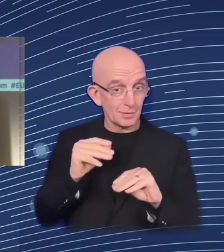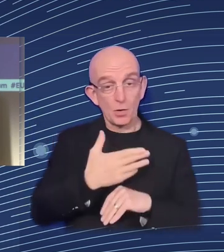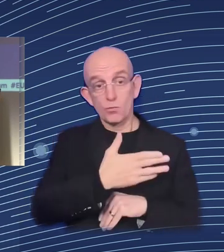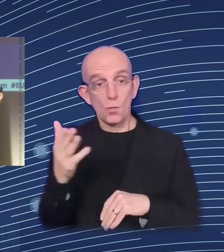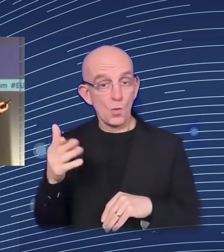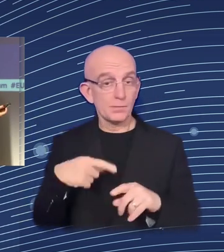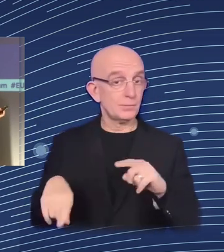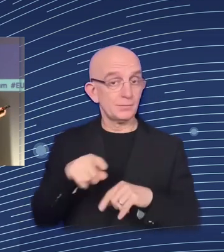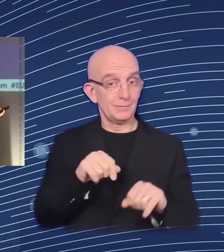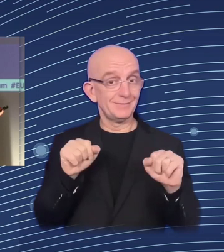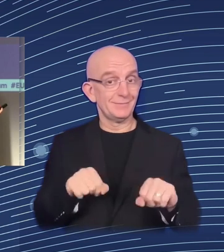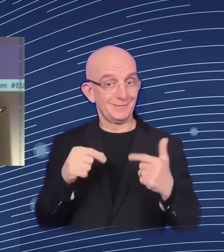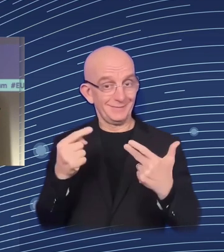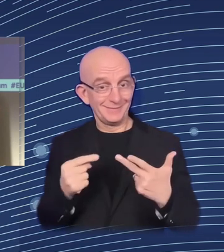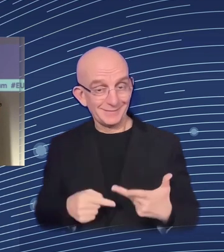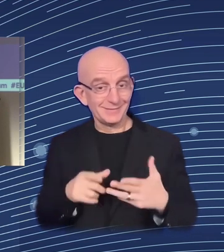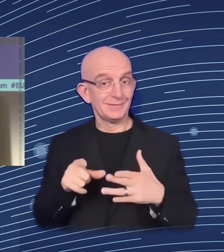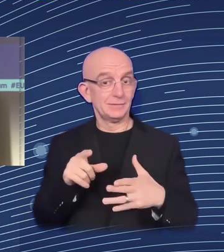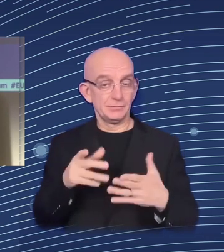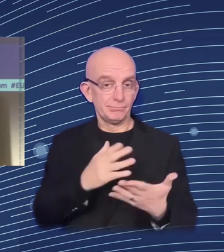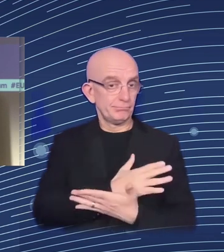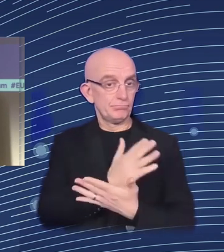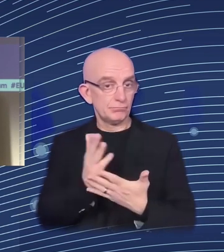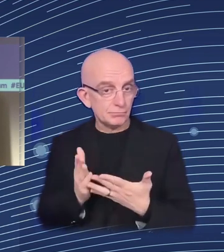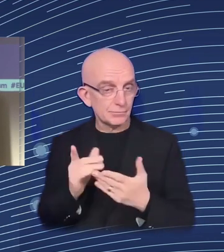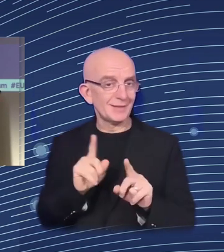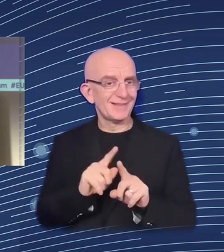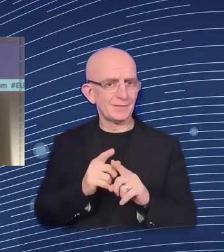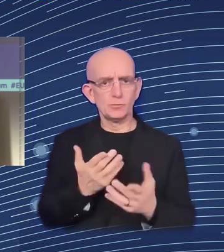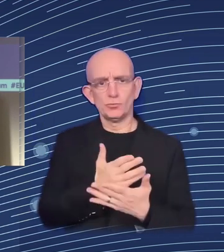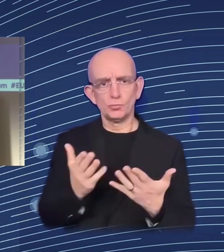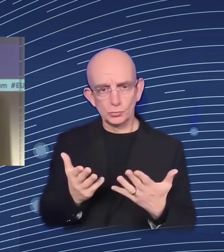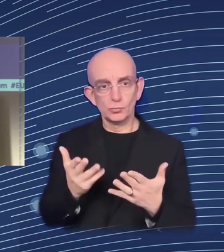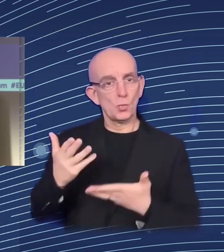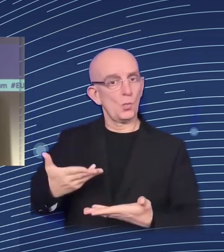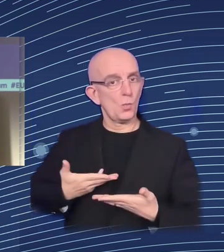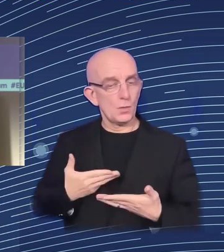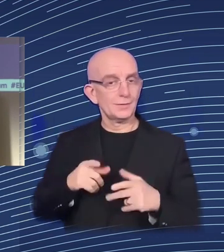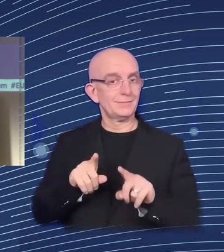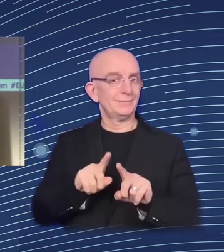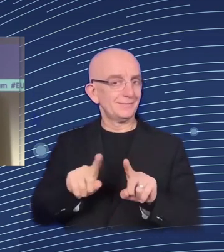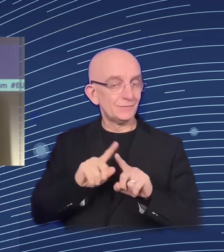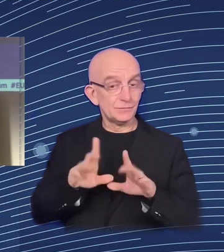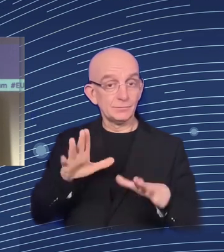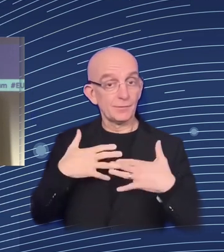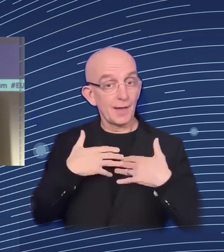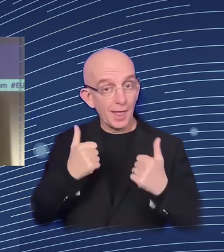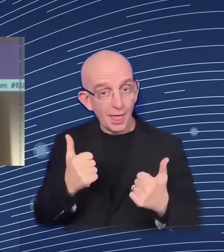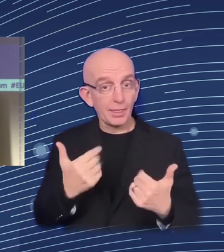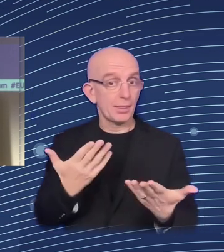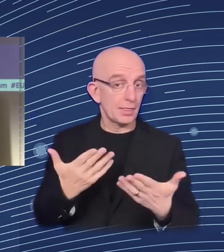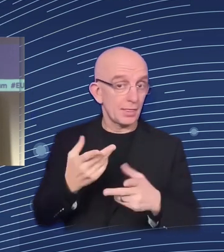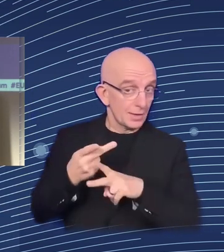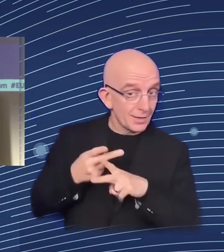Then provision of healthcare. I mean, there is a lot of progress, for instance, distance diagnosis.